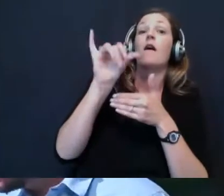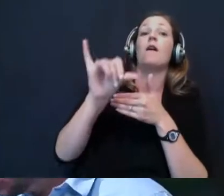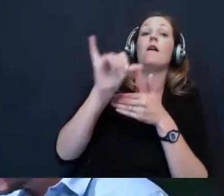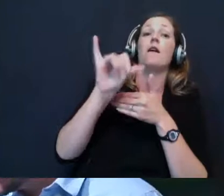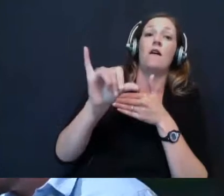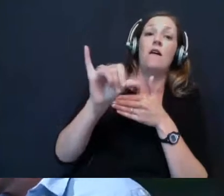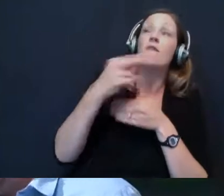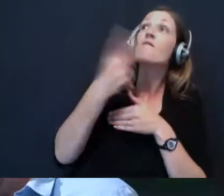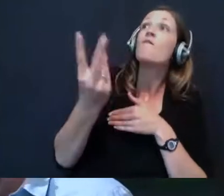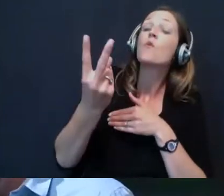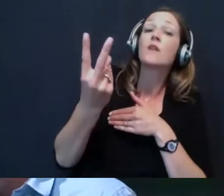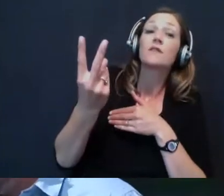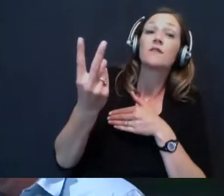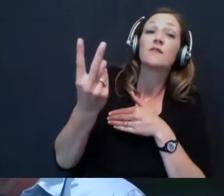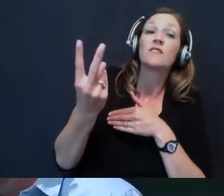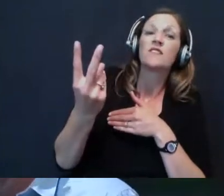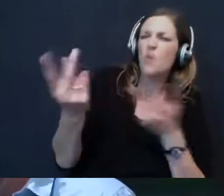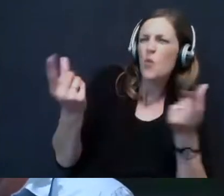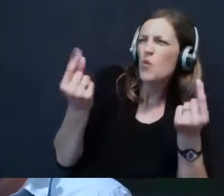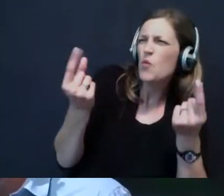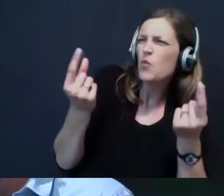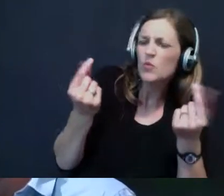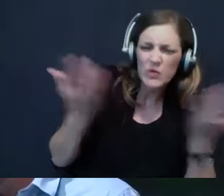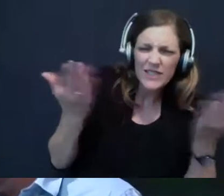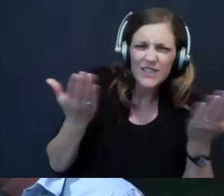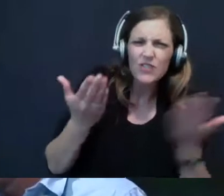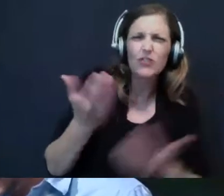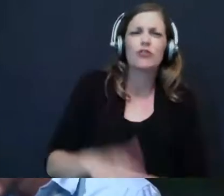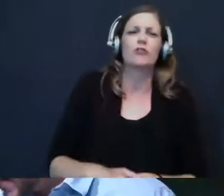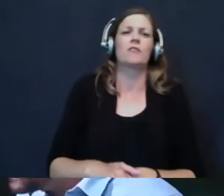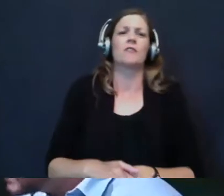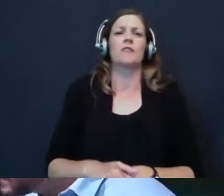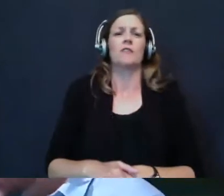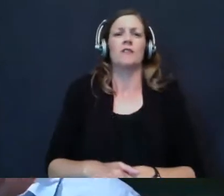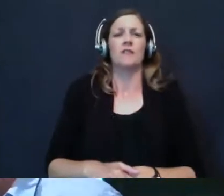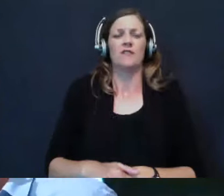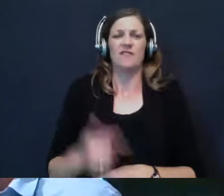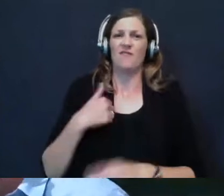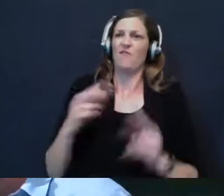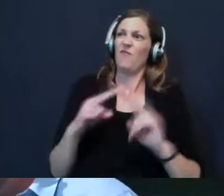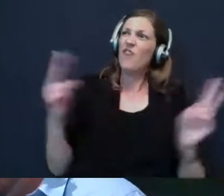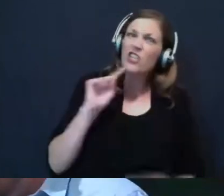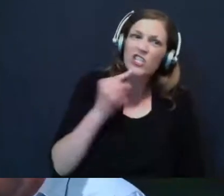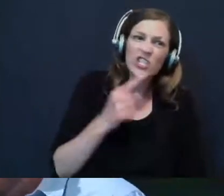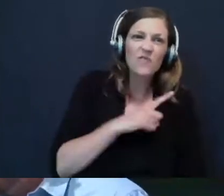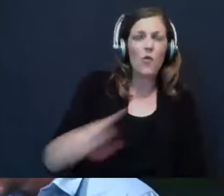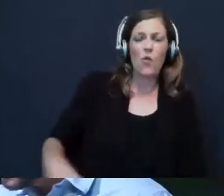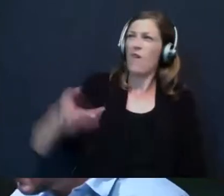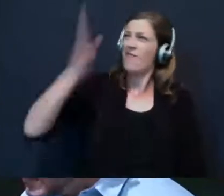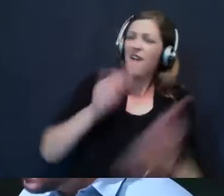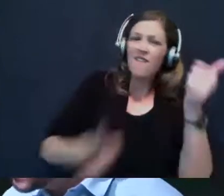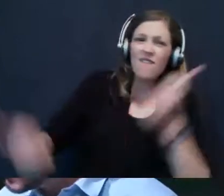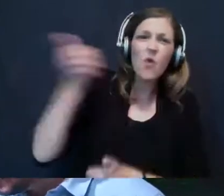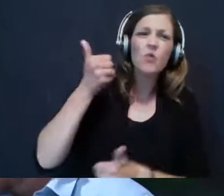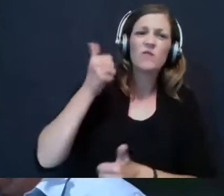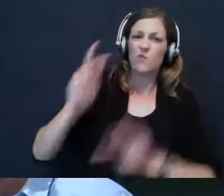there came a voice to him and said, What are you doing here, Elijah? He said, I've been very jealous for the Lord, the God of hosts. For